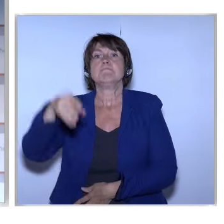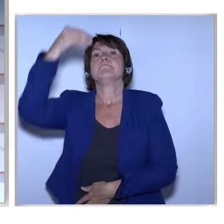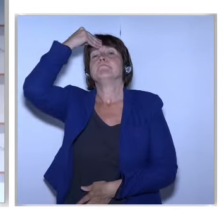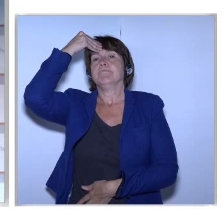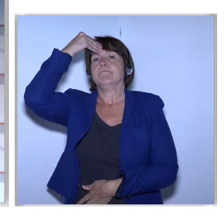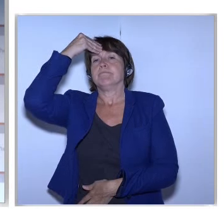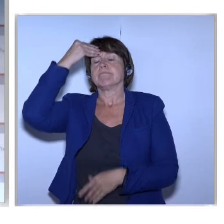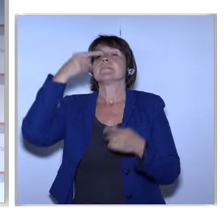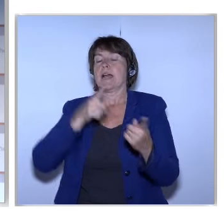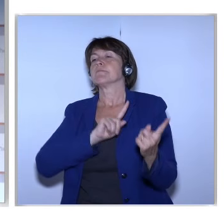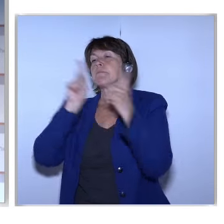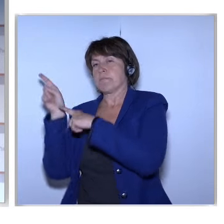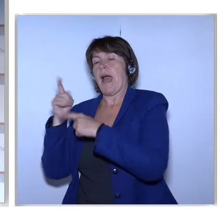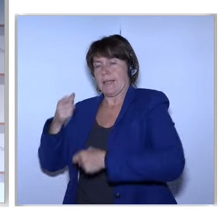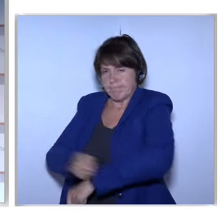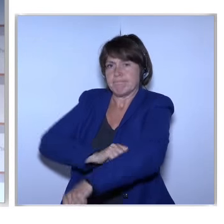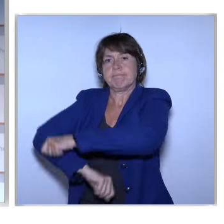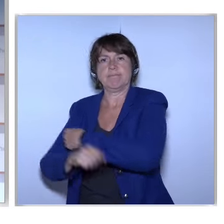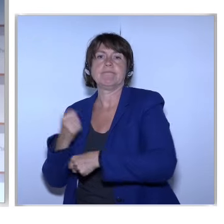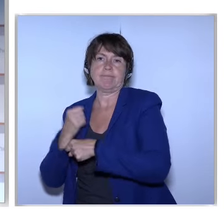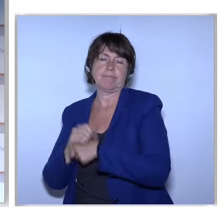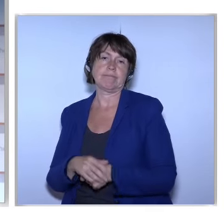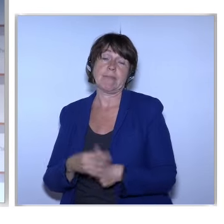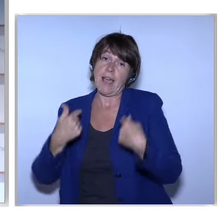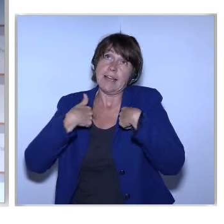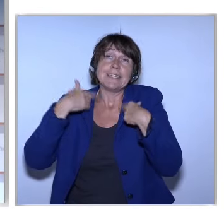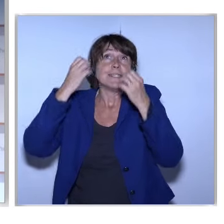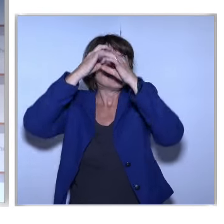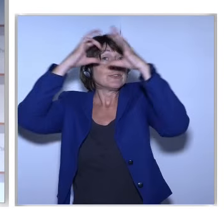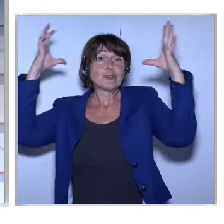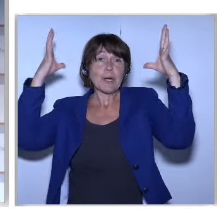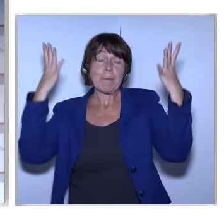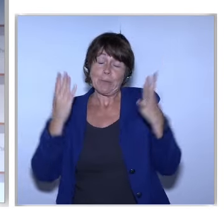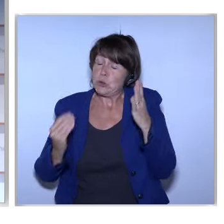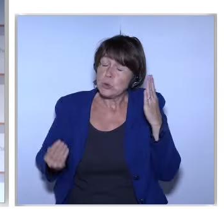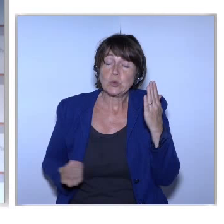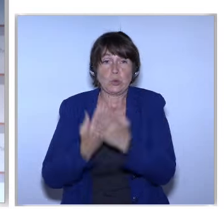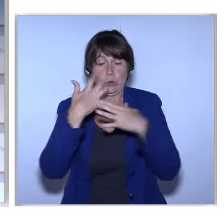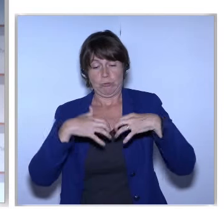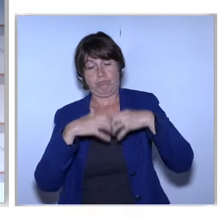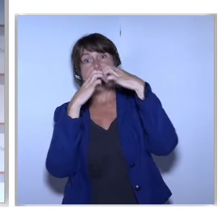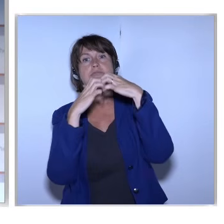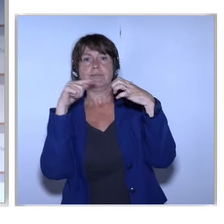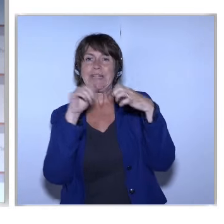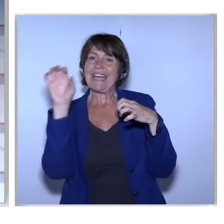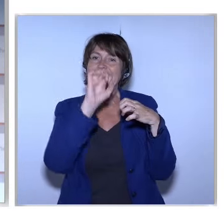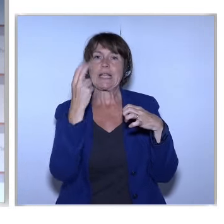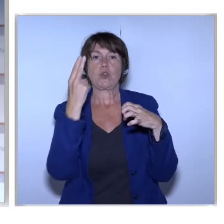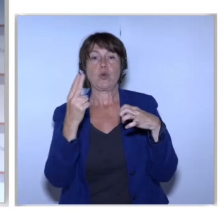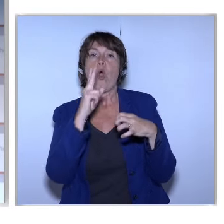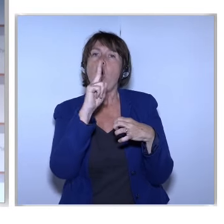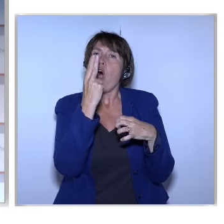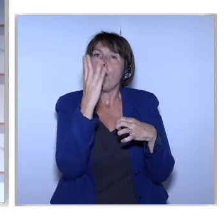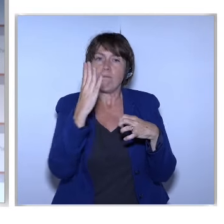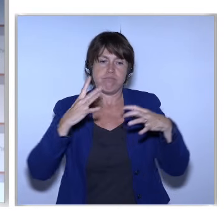Dream Is To Establish A New Startup A Basically A European Hub That Serves As A